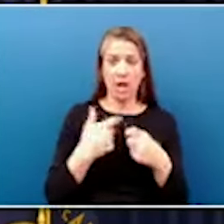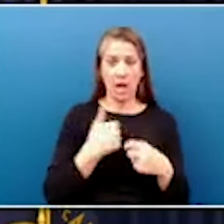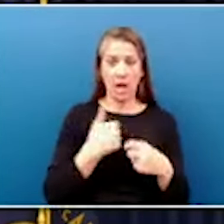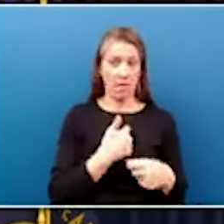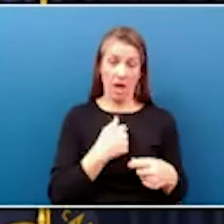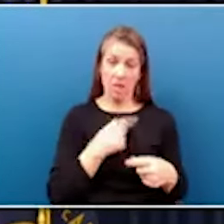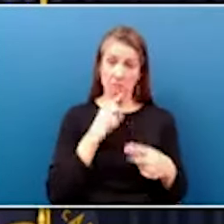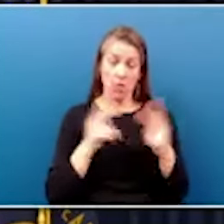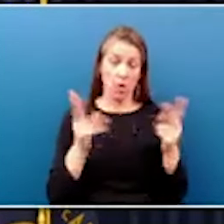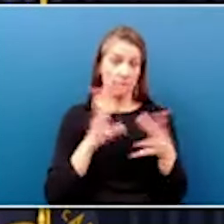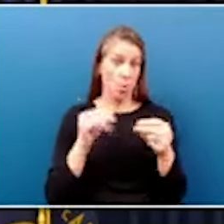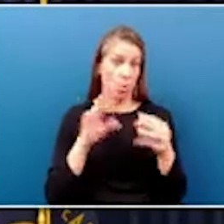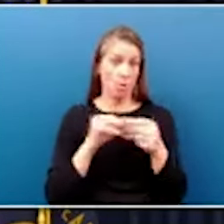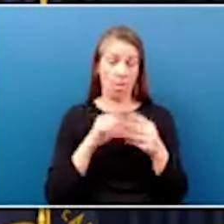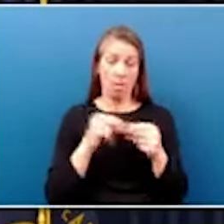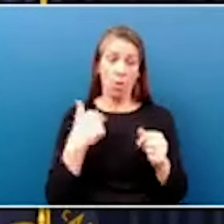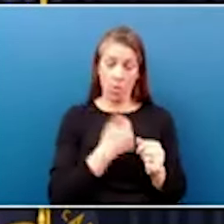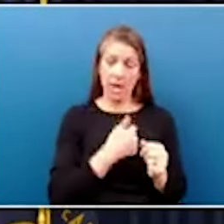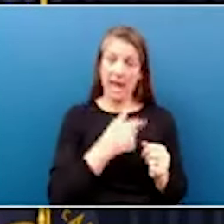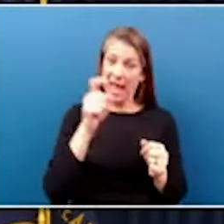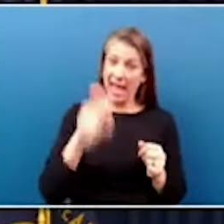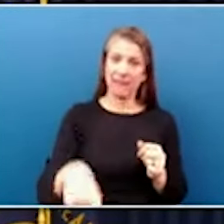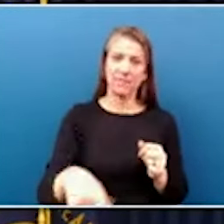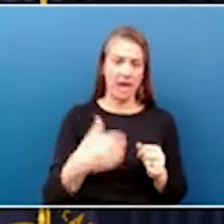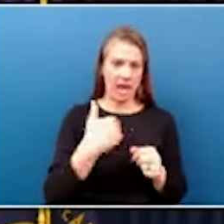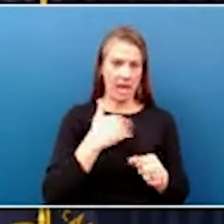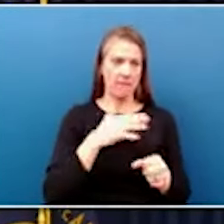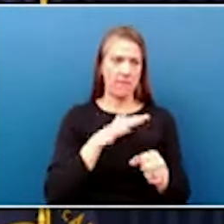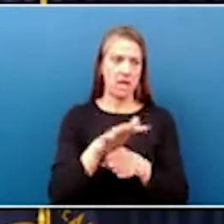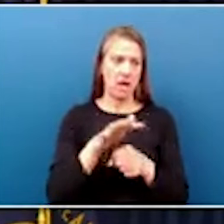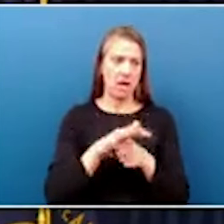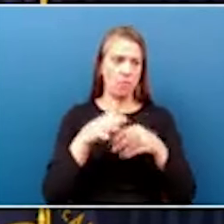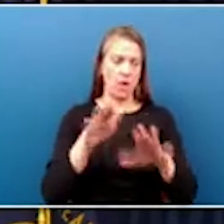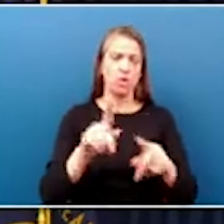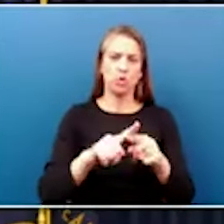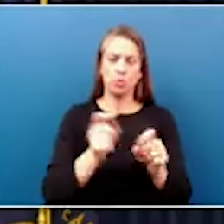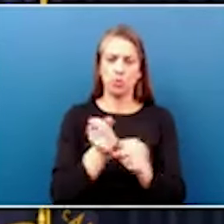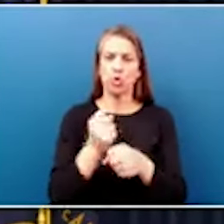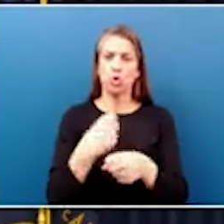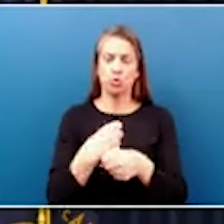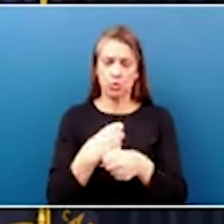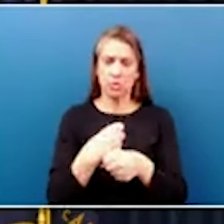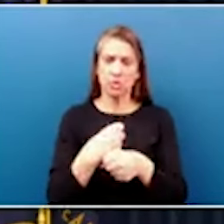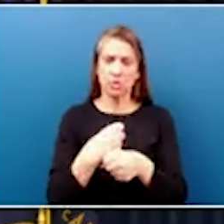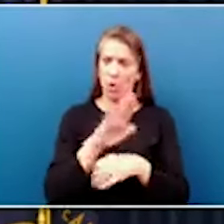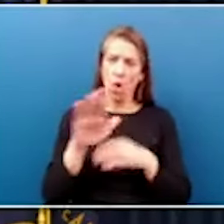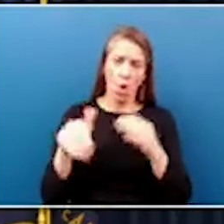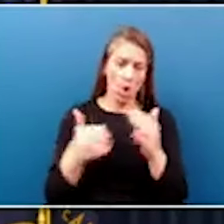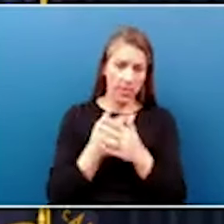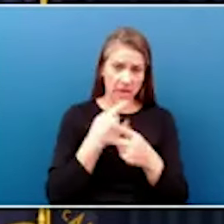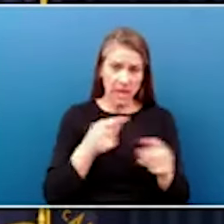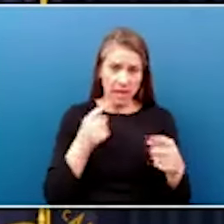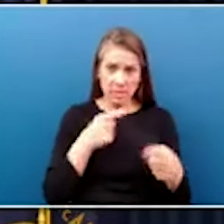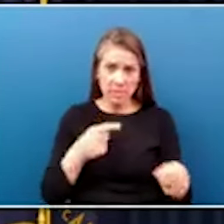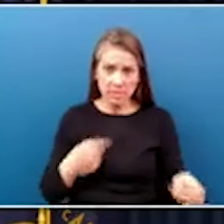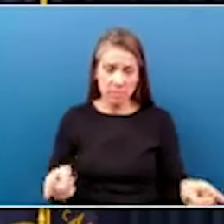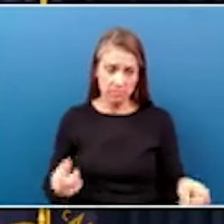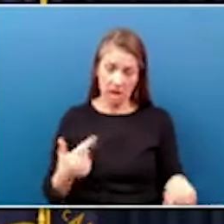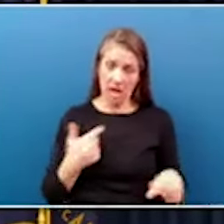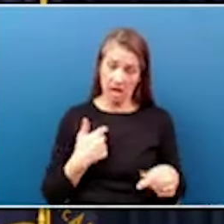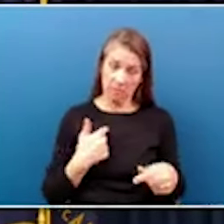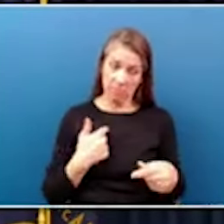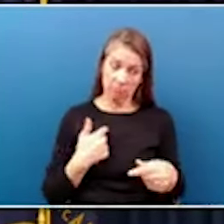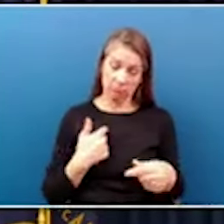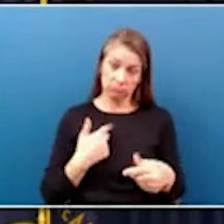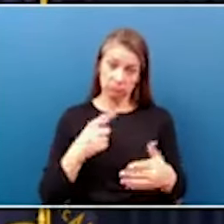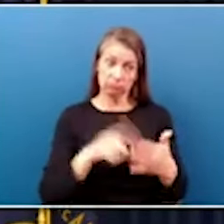we have to have enough means of production for all these announcements we're making. And I've been critical of the federal government